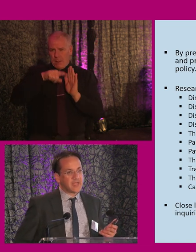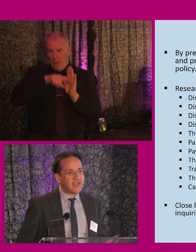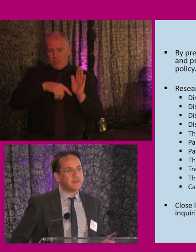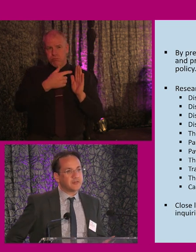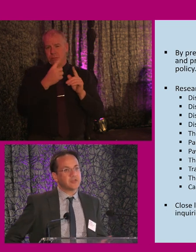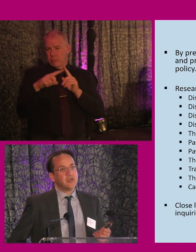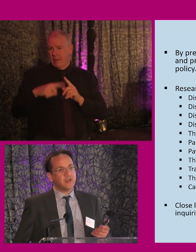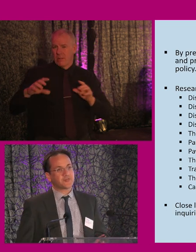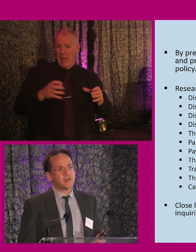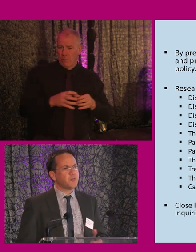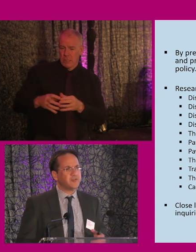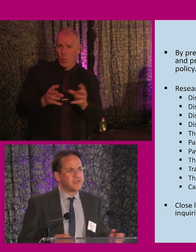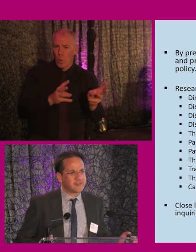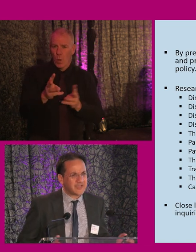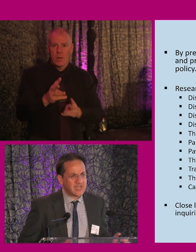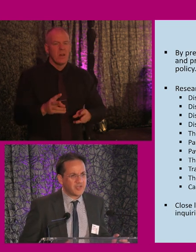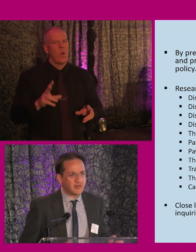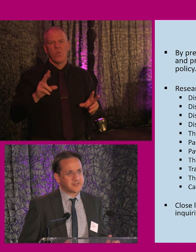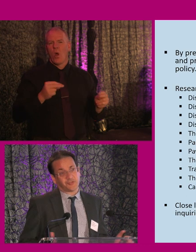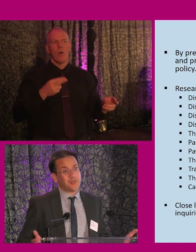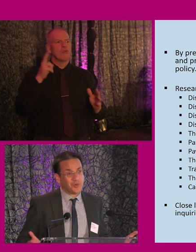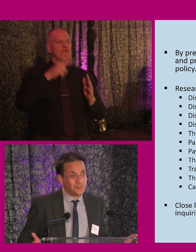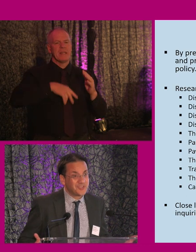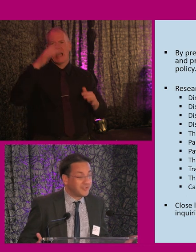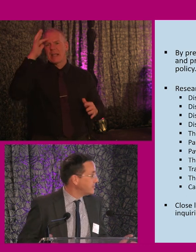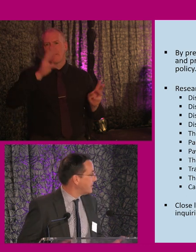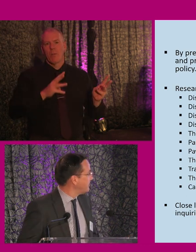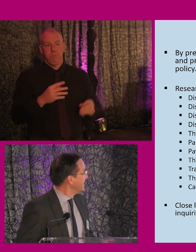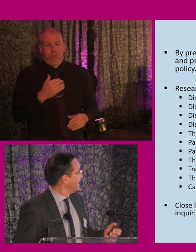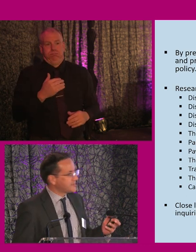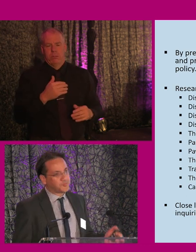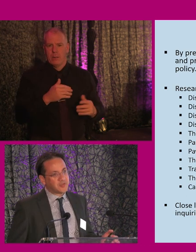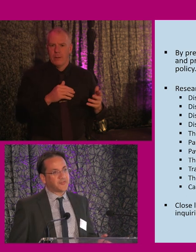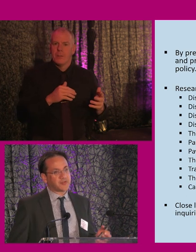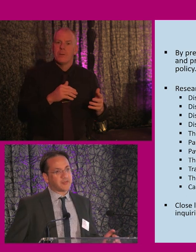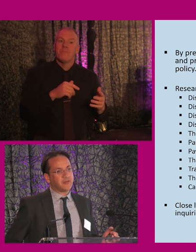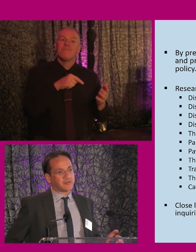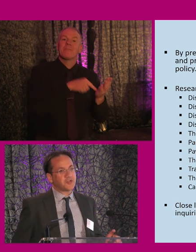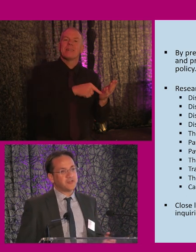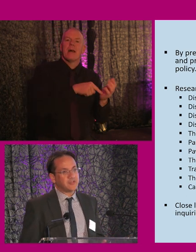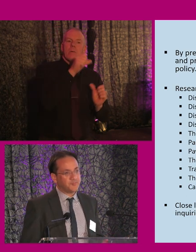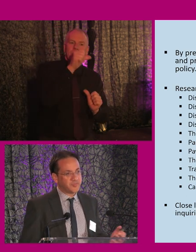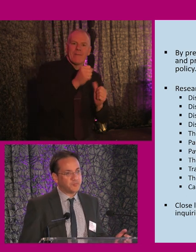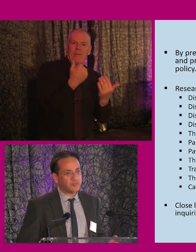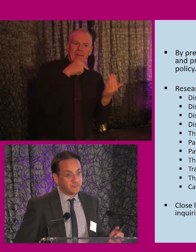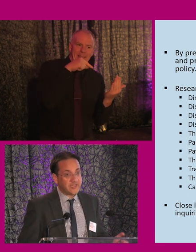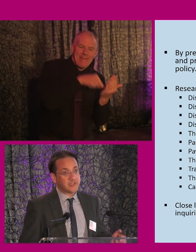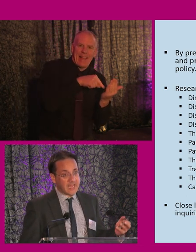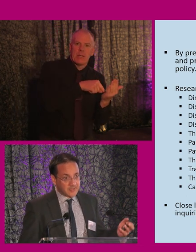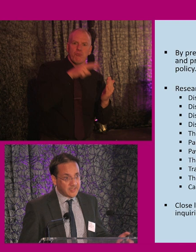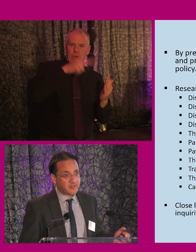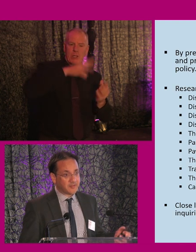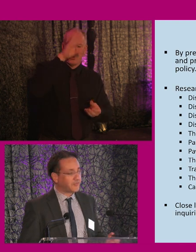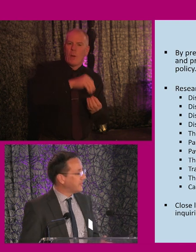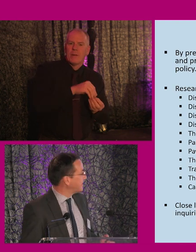of different areas. And it's really, nobody reads our academic articles. mean, why would you? It's the briefs are the things that actually really people read,